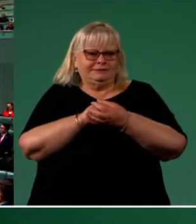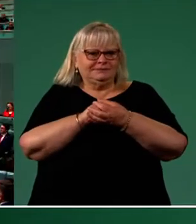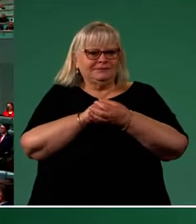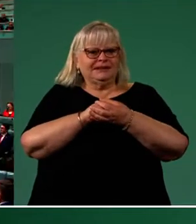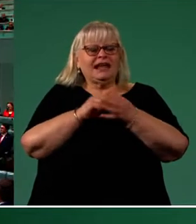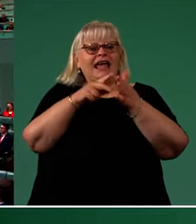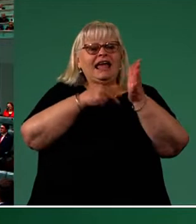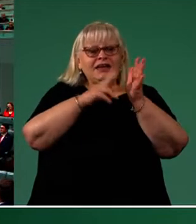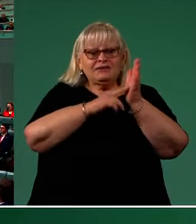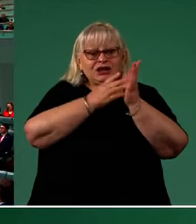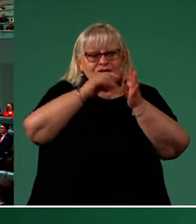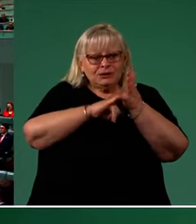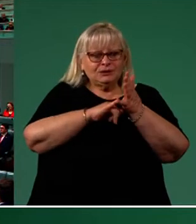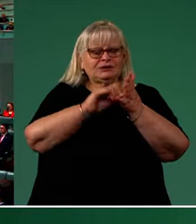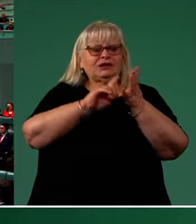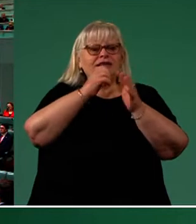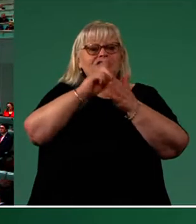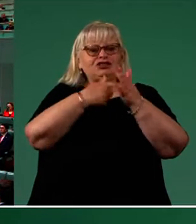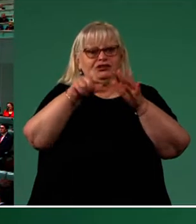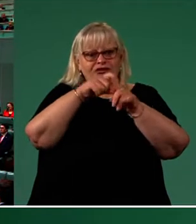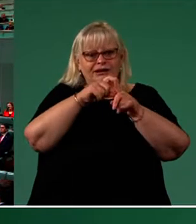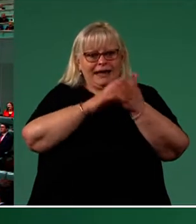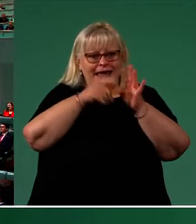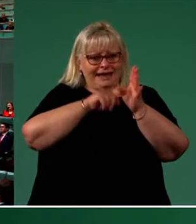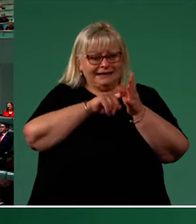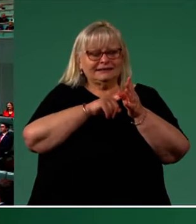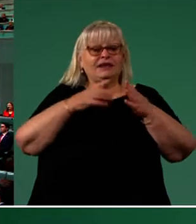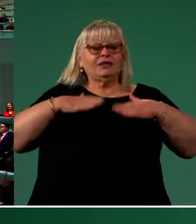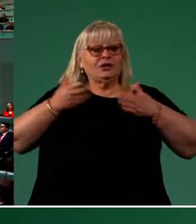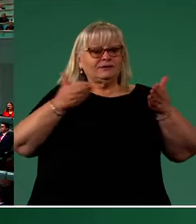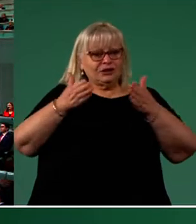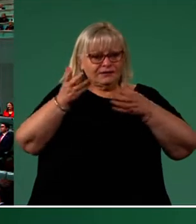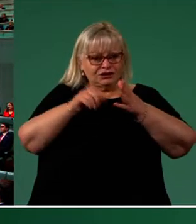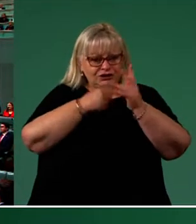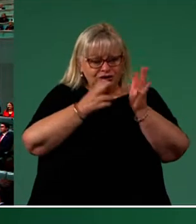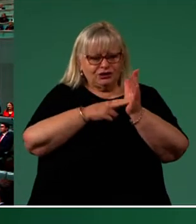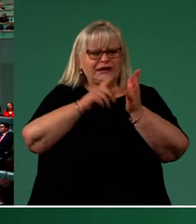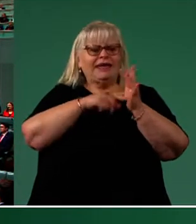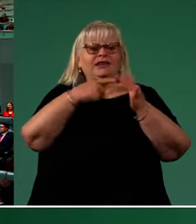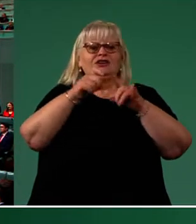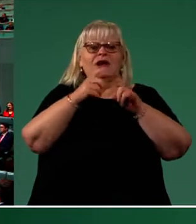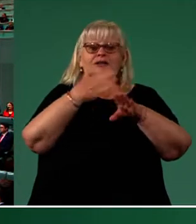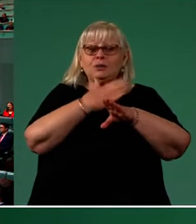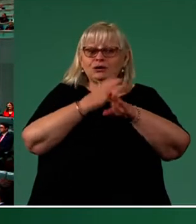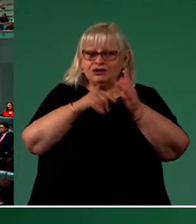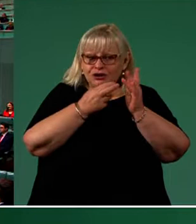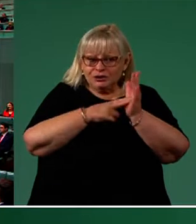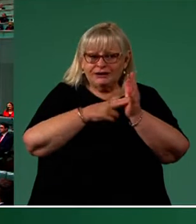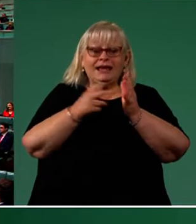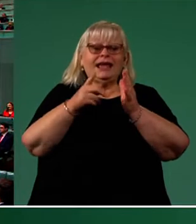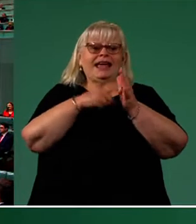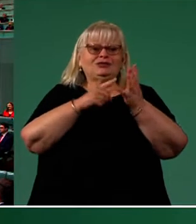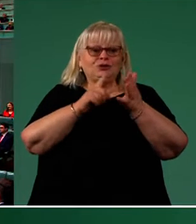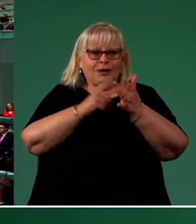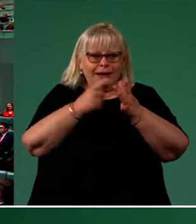to Evan Hughes, Gerard Hayes at the Health Services Union, Mel Gatfield and the United Workers Union and Julia and Grissano